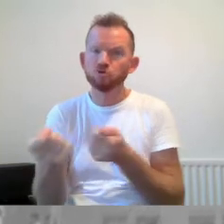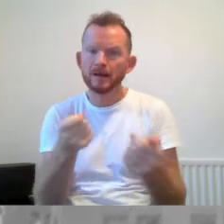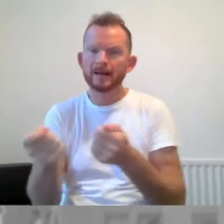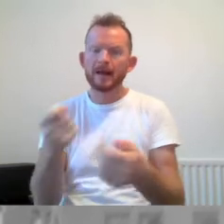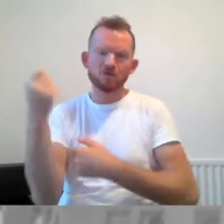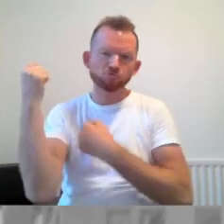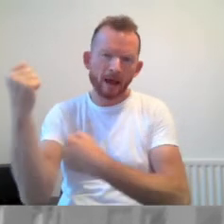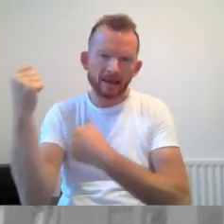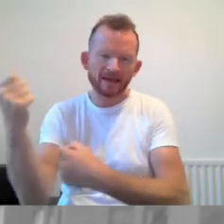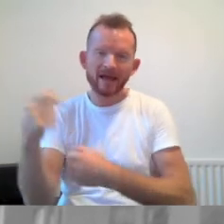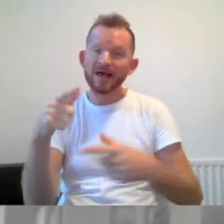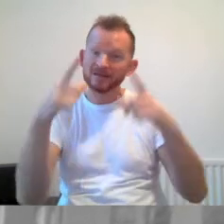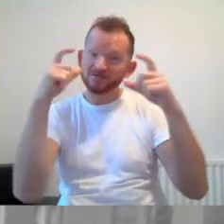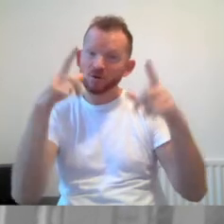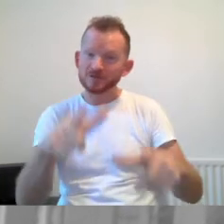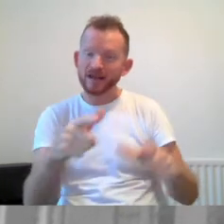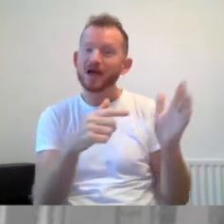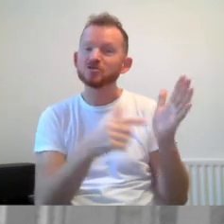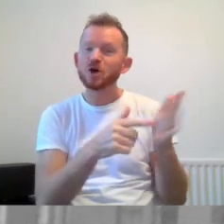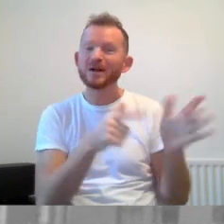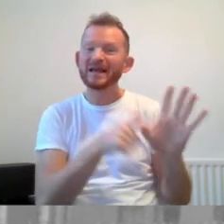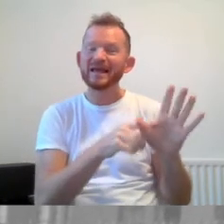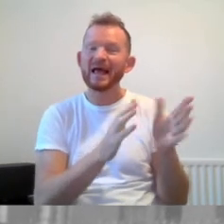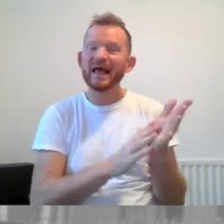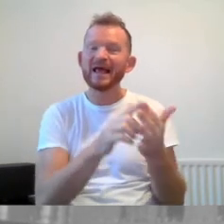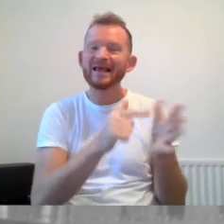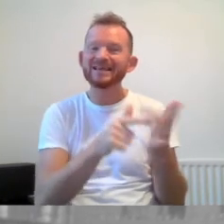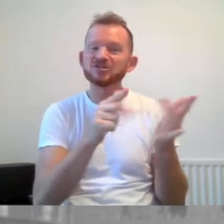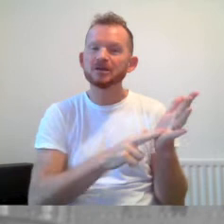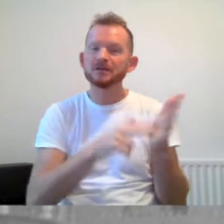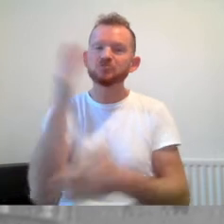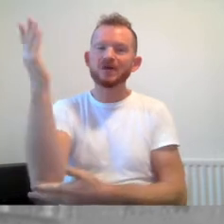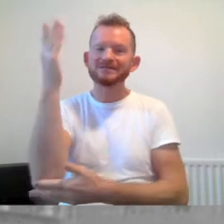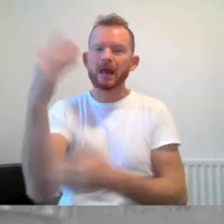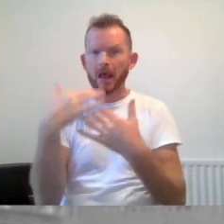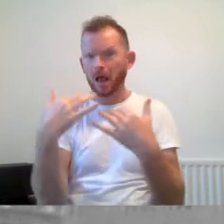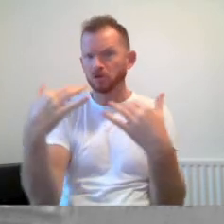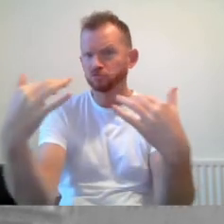and this photo shows Tony Heaton addressing the large crowd in Albert Square.